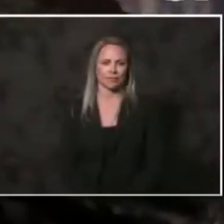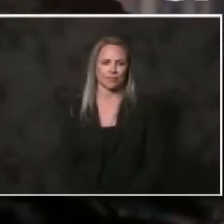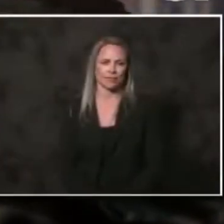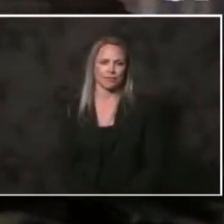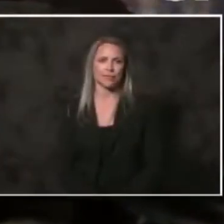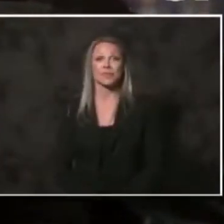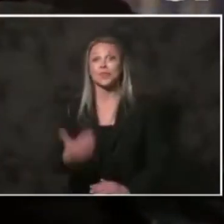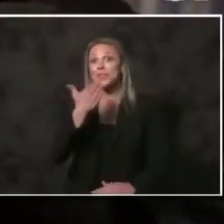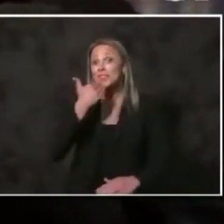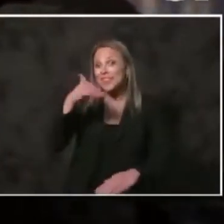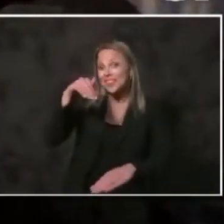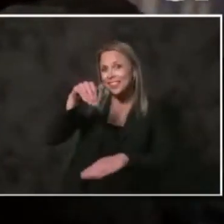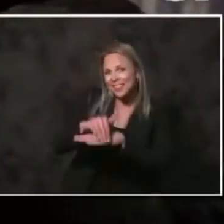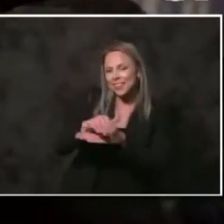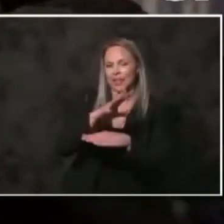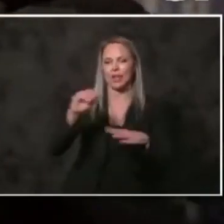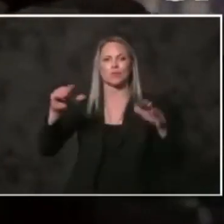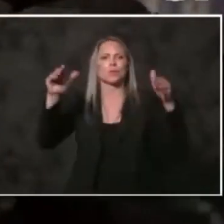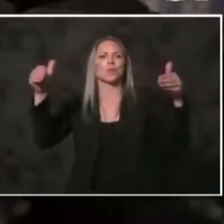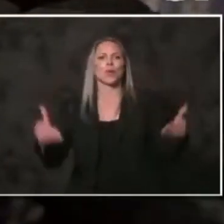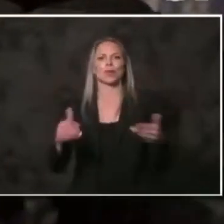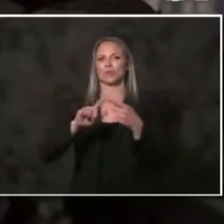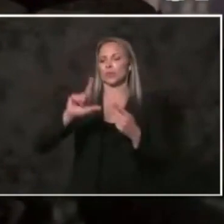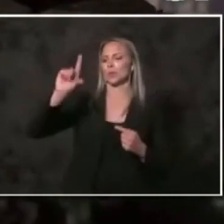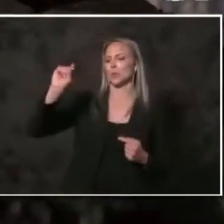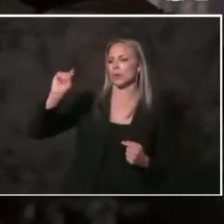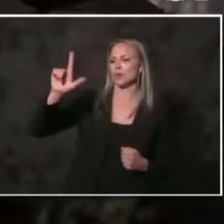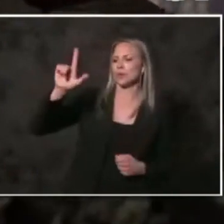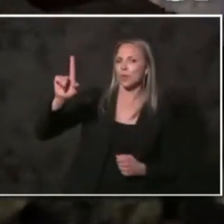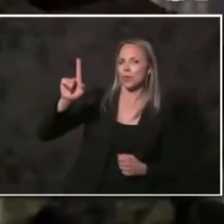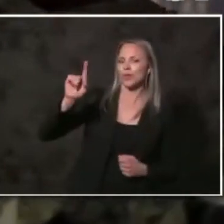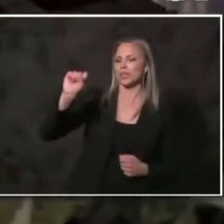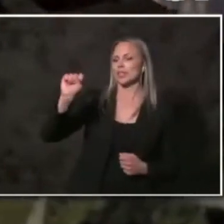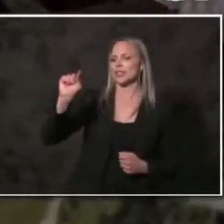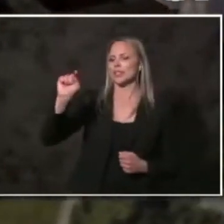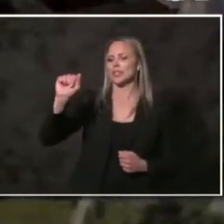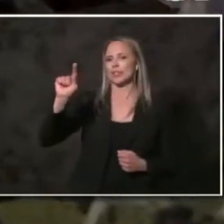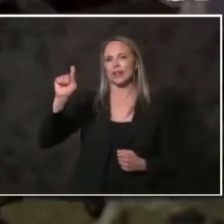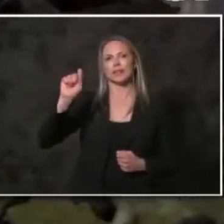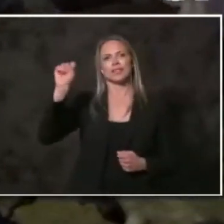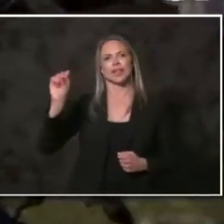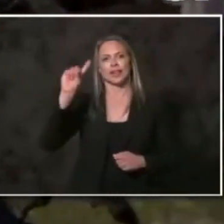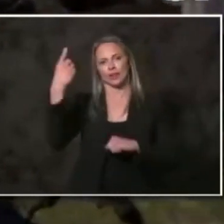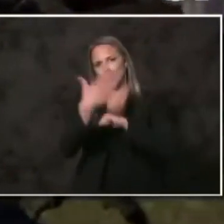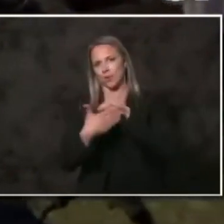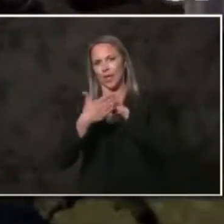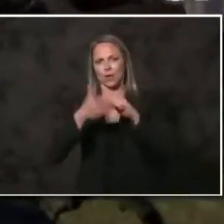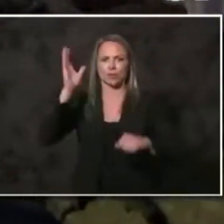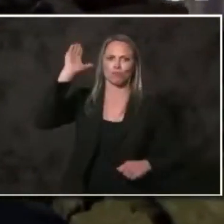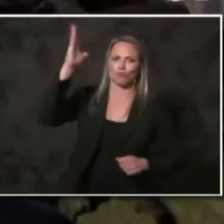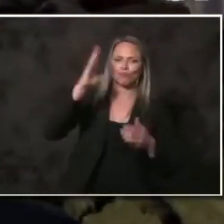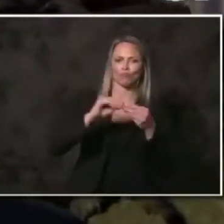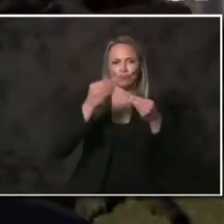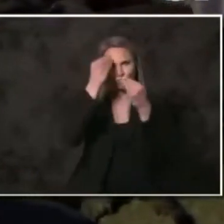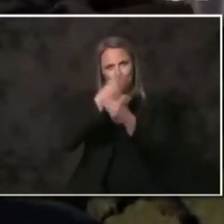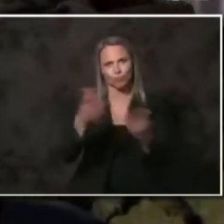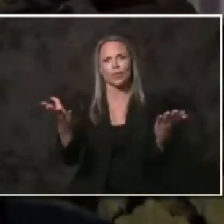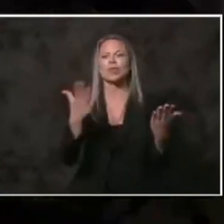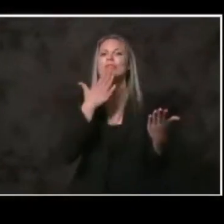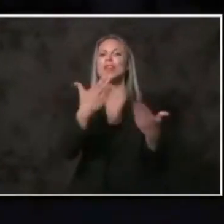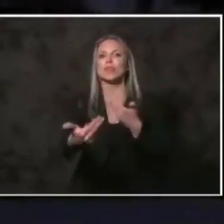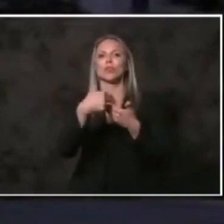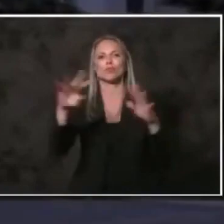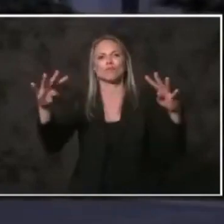Good evening and welcome to the 2021 State of San Diego County Address. Thank you for joining us.